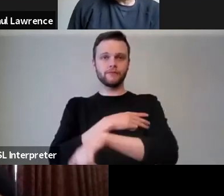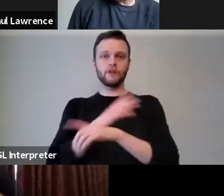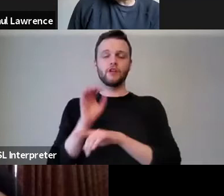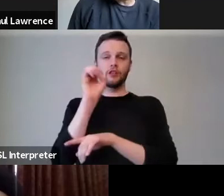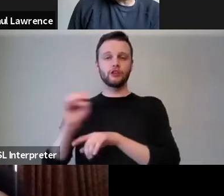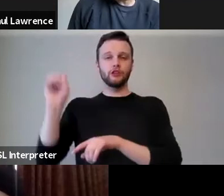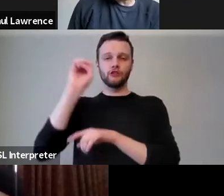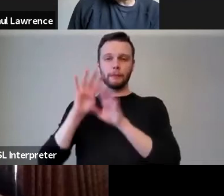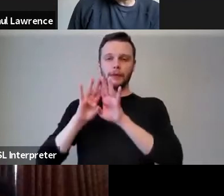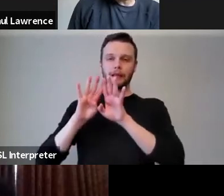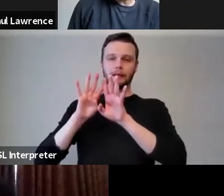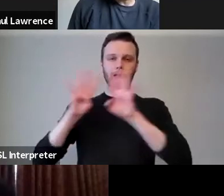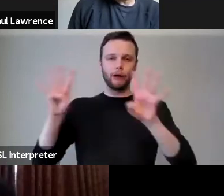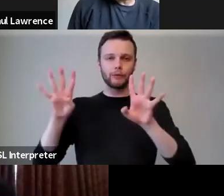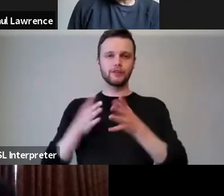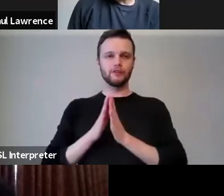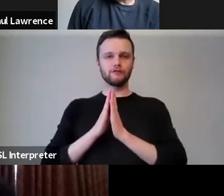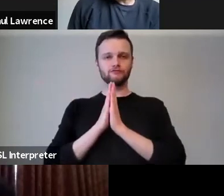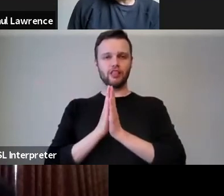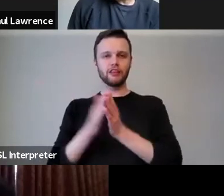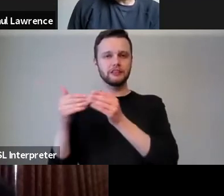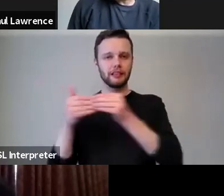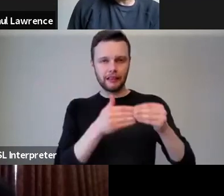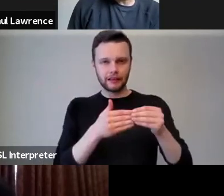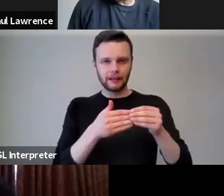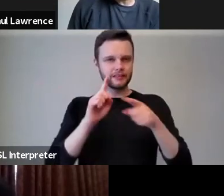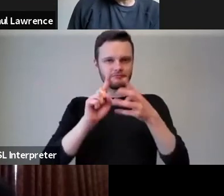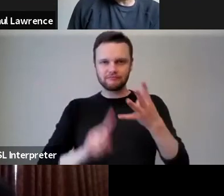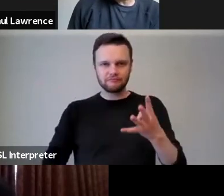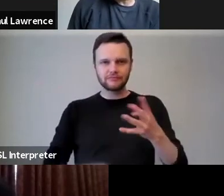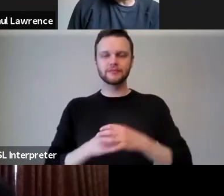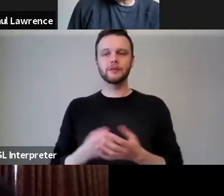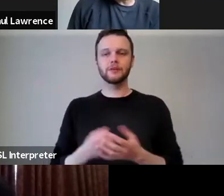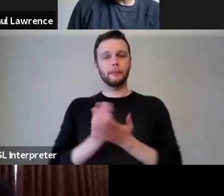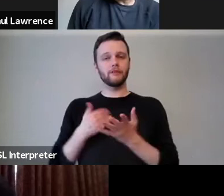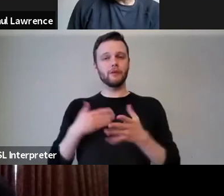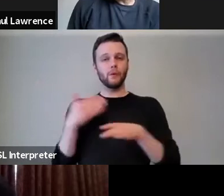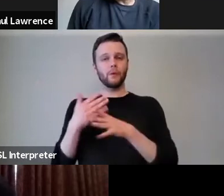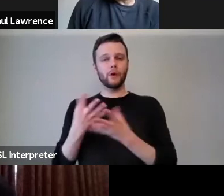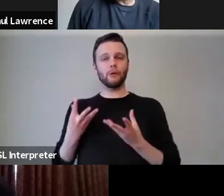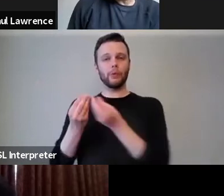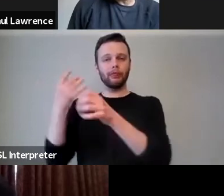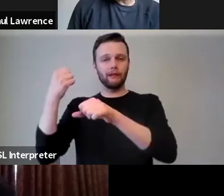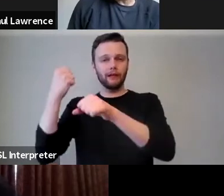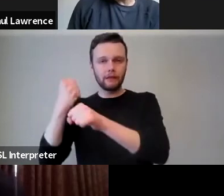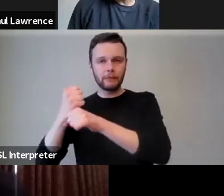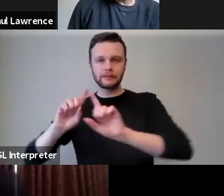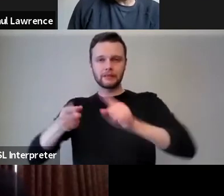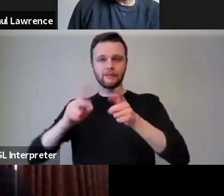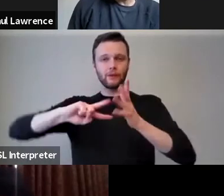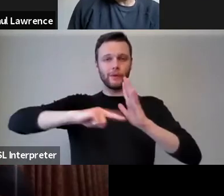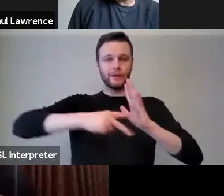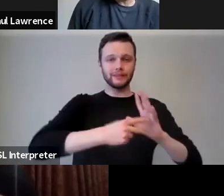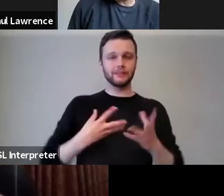Leaders, et cetera, et cetera. So part of our work has been to work with governments and various organisations in terms